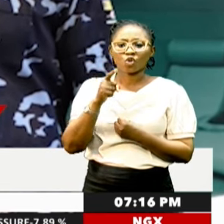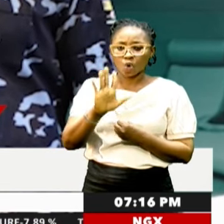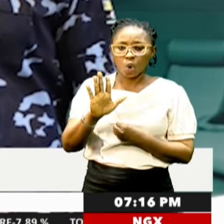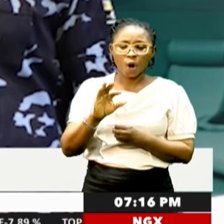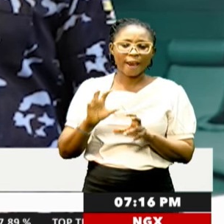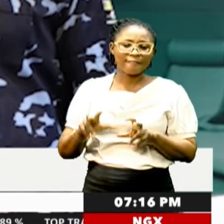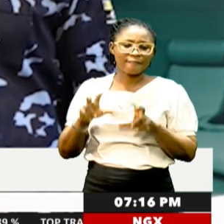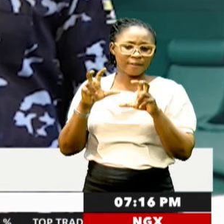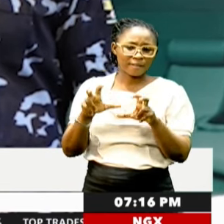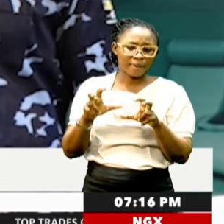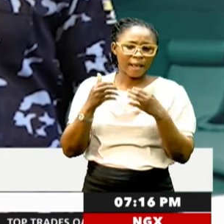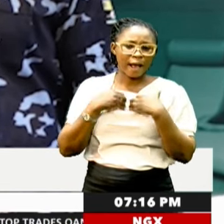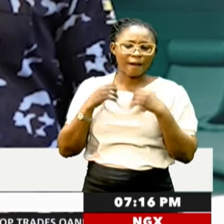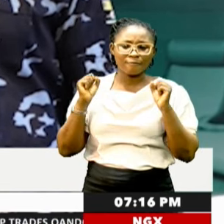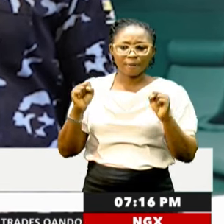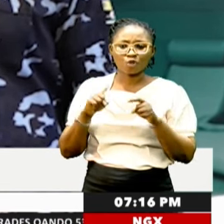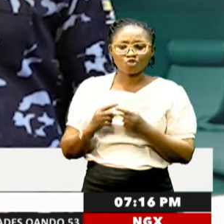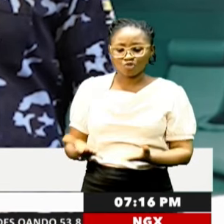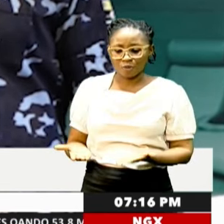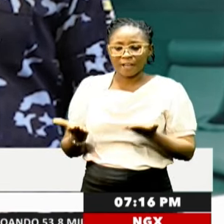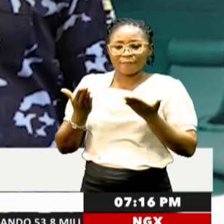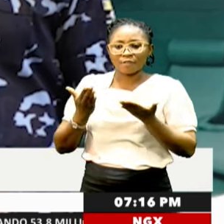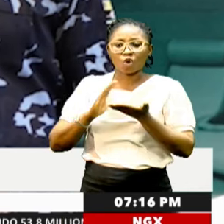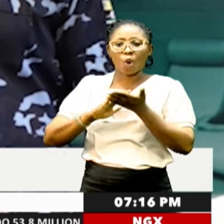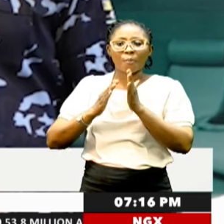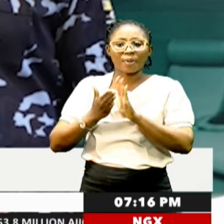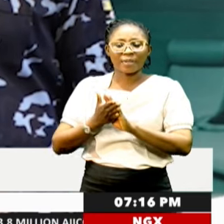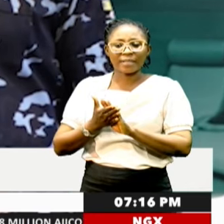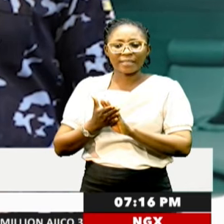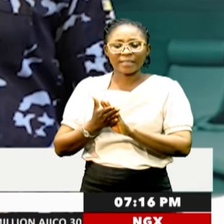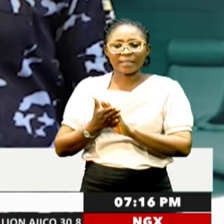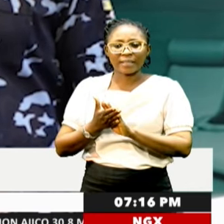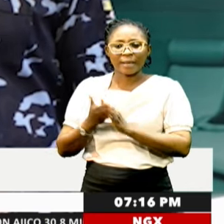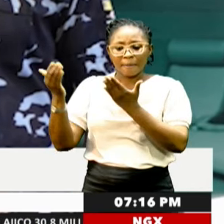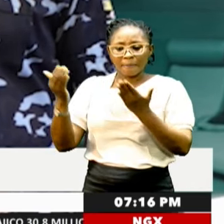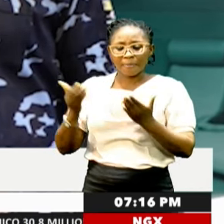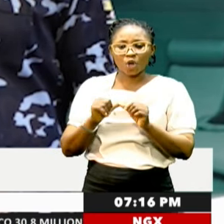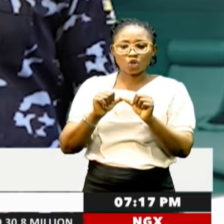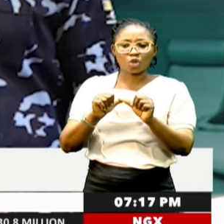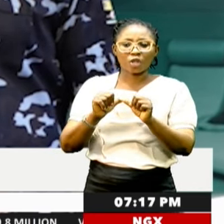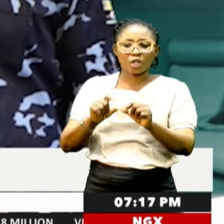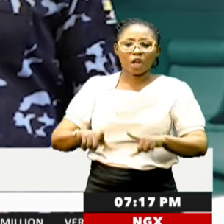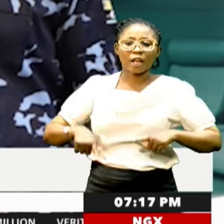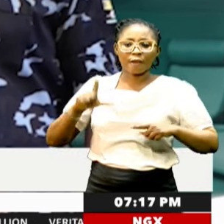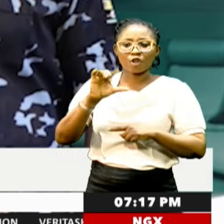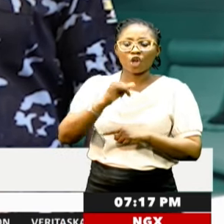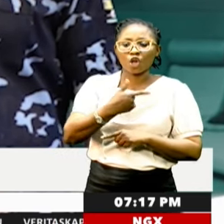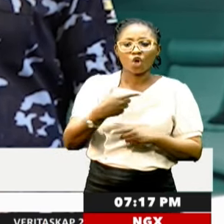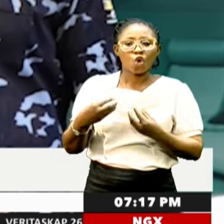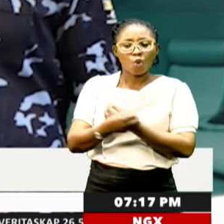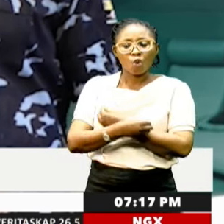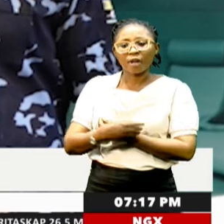have the power to oblique communities, create sustainable livelihoods, and drive